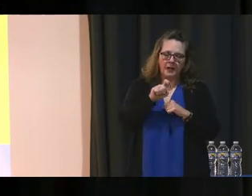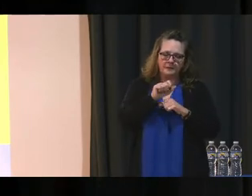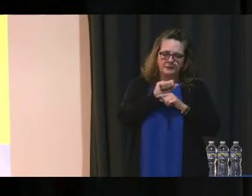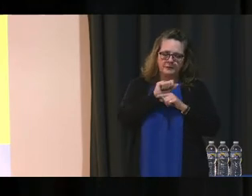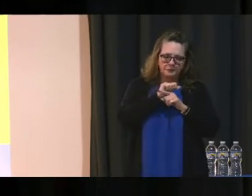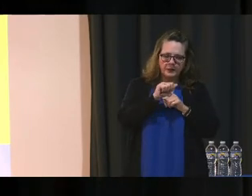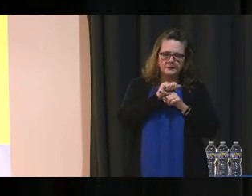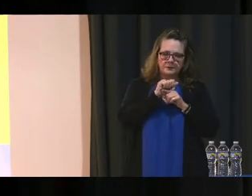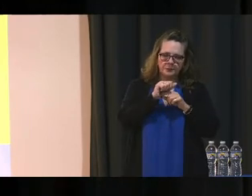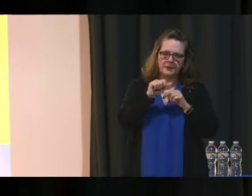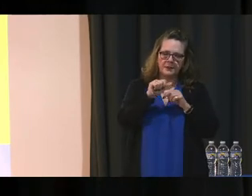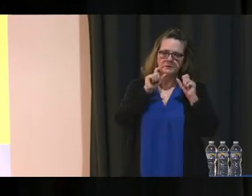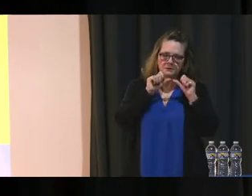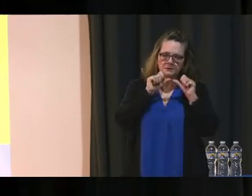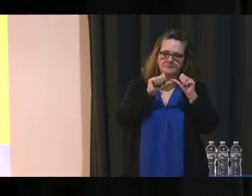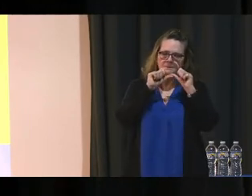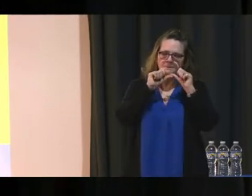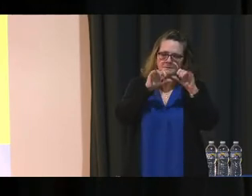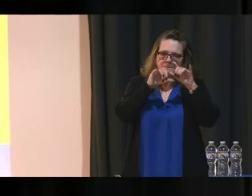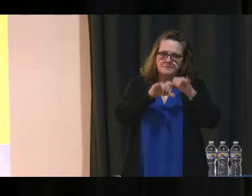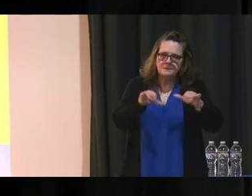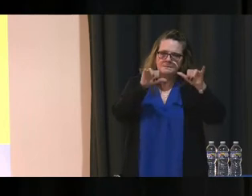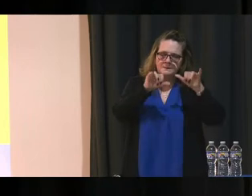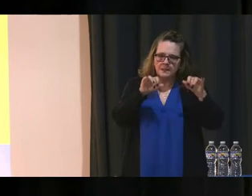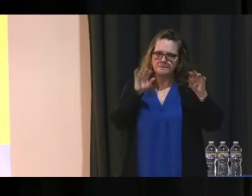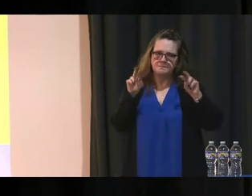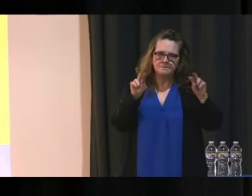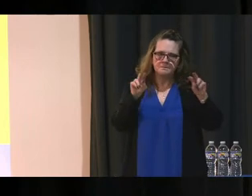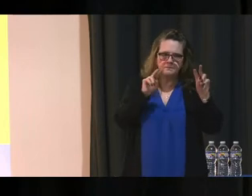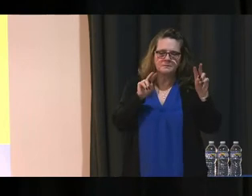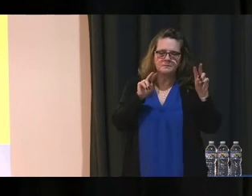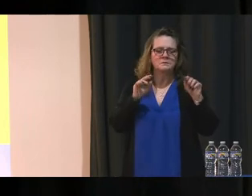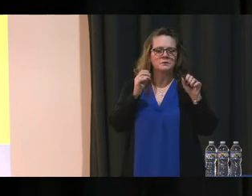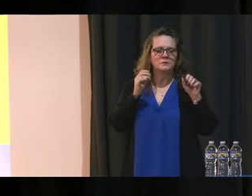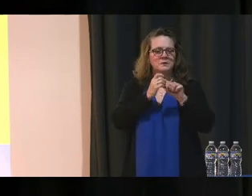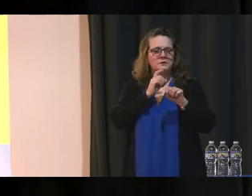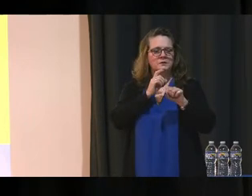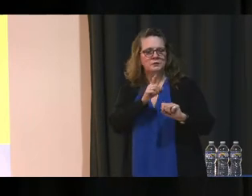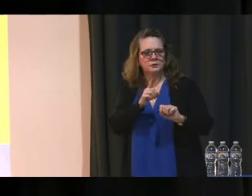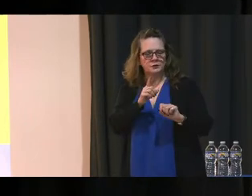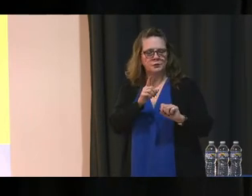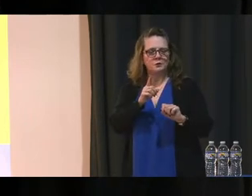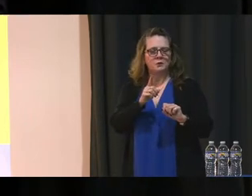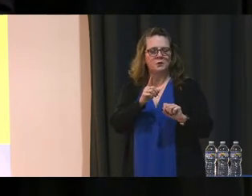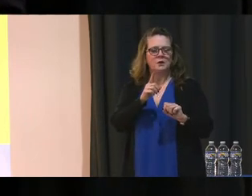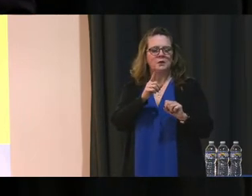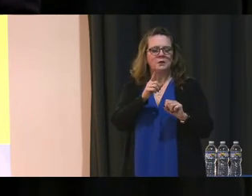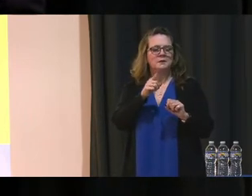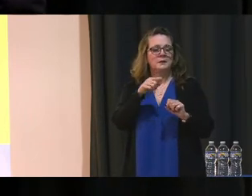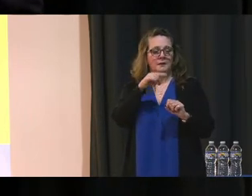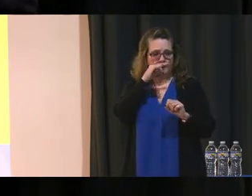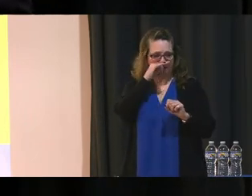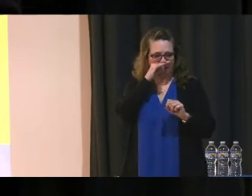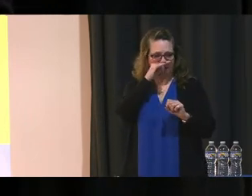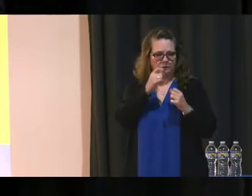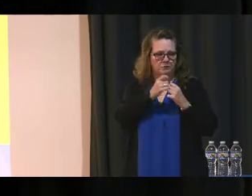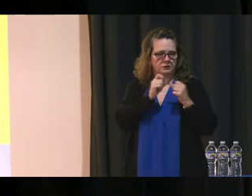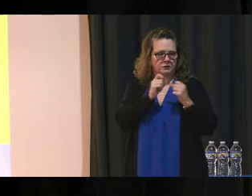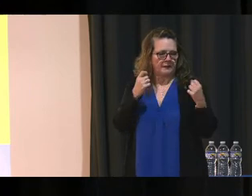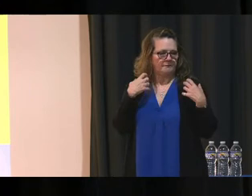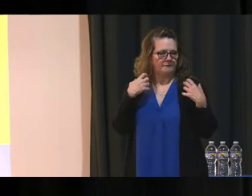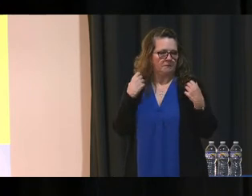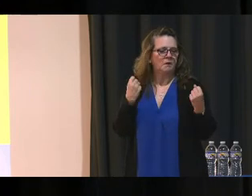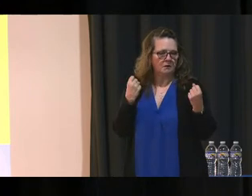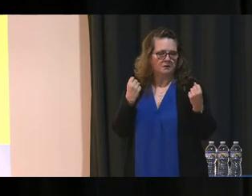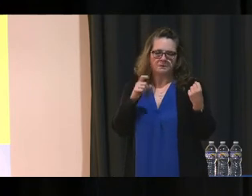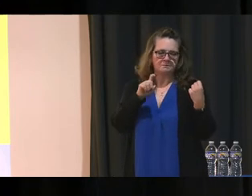consistent procedures from a safety standpoint in order to ensure that the safety and well-being of our staff and students happens on a